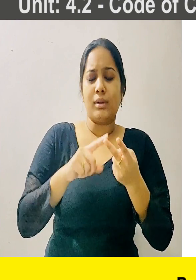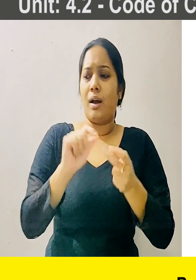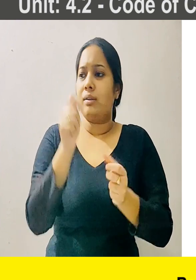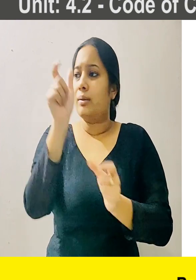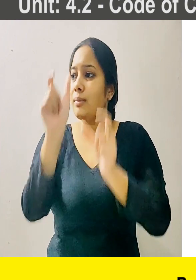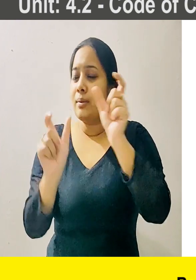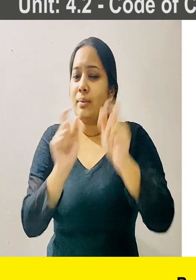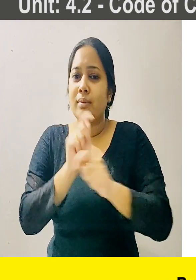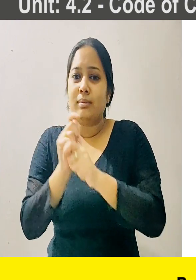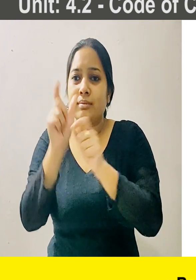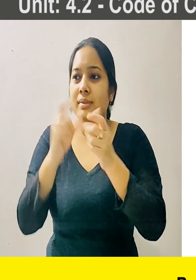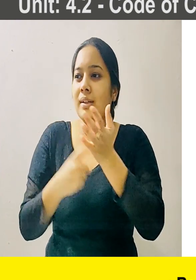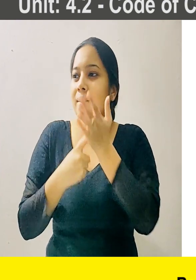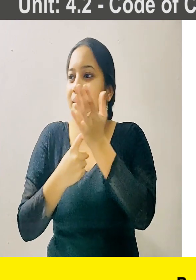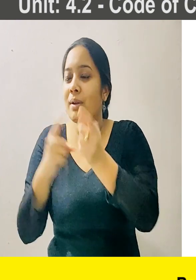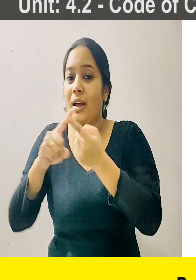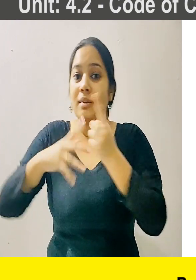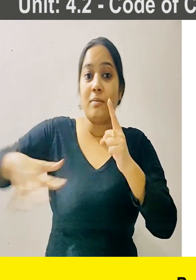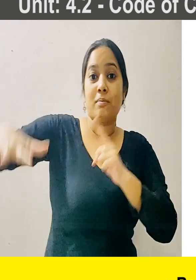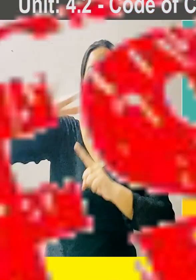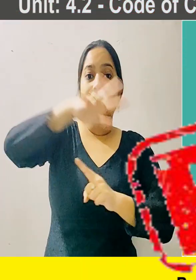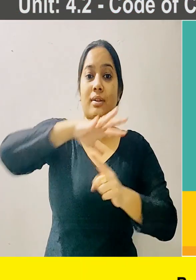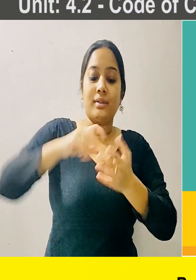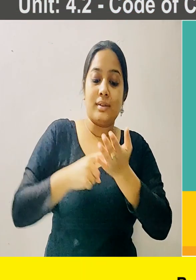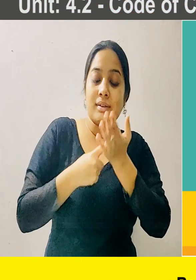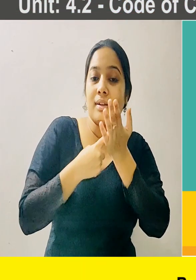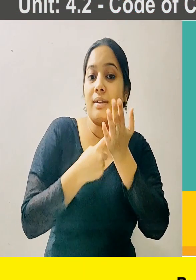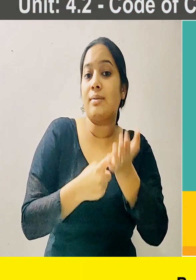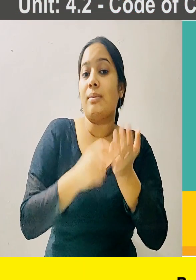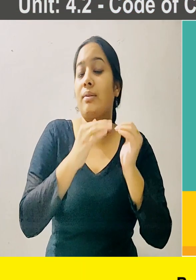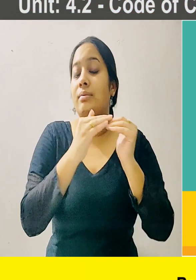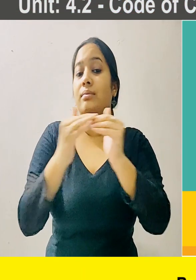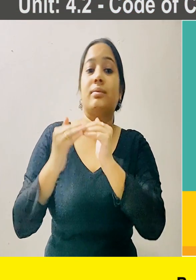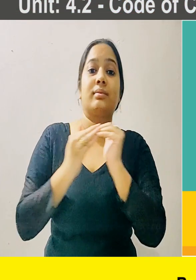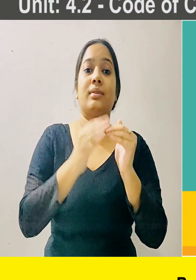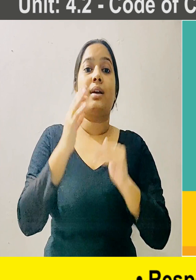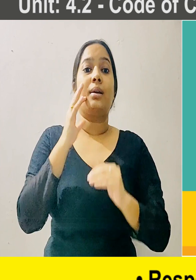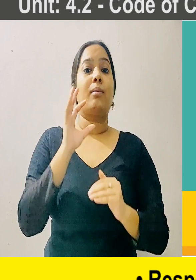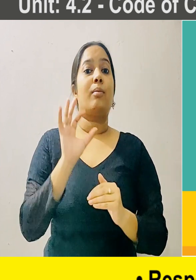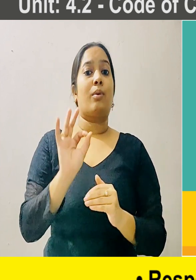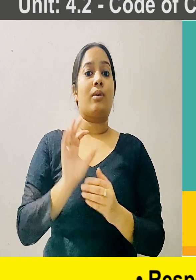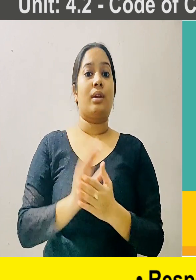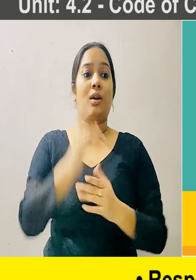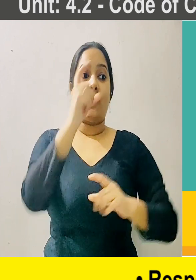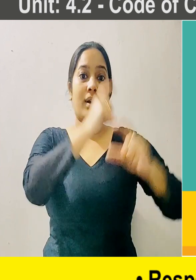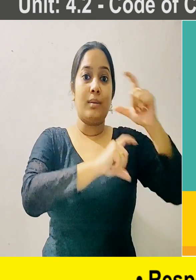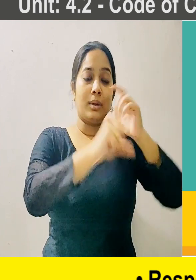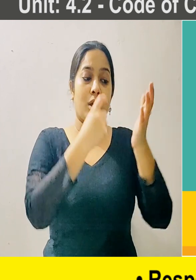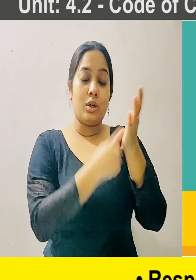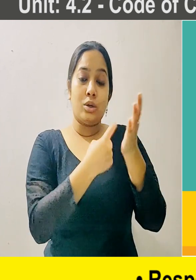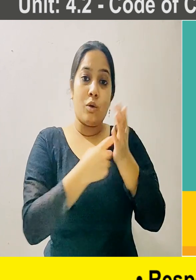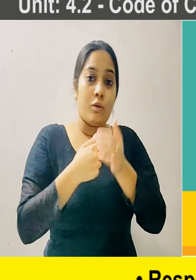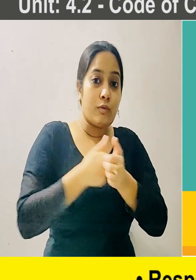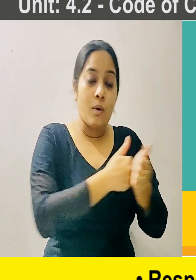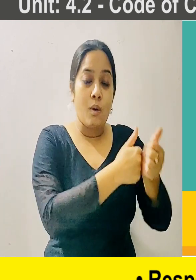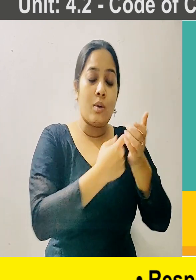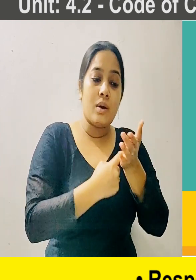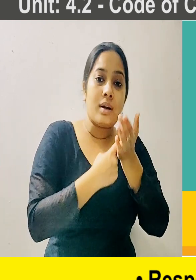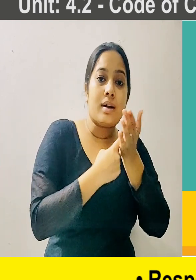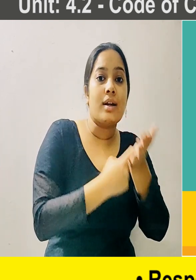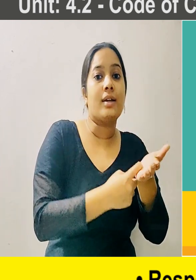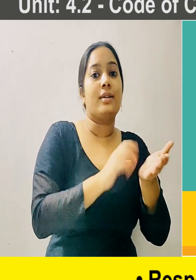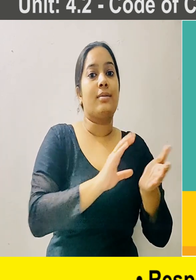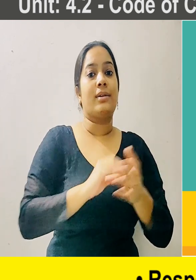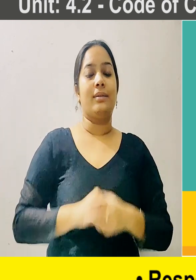for self, respect for others and the environment. Respect the policies of the organization.